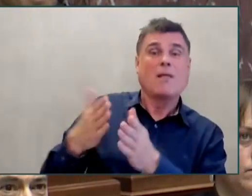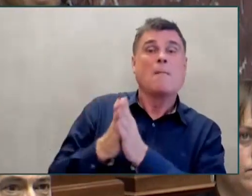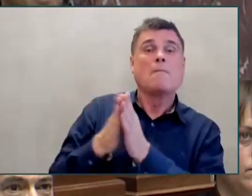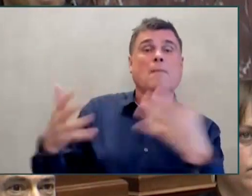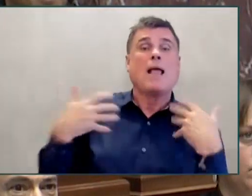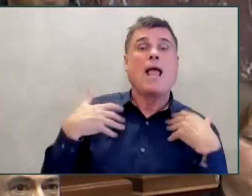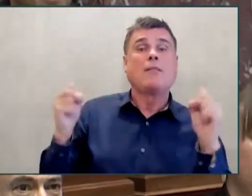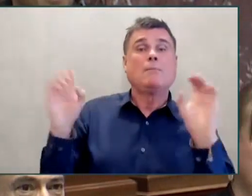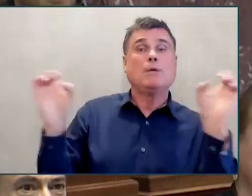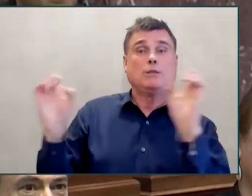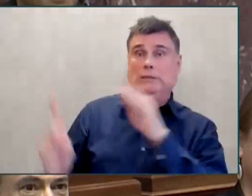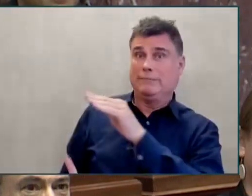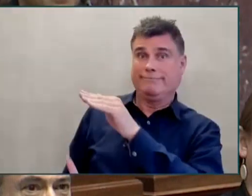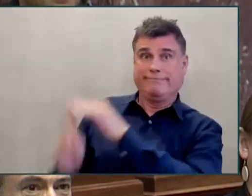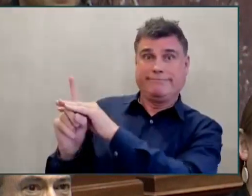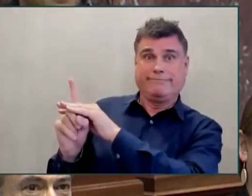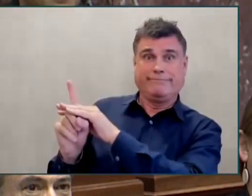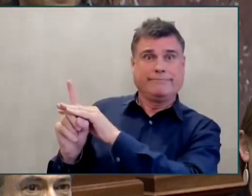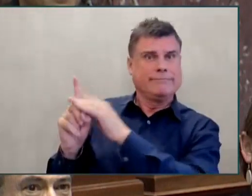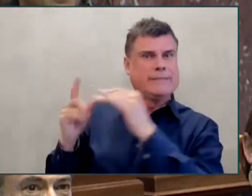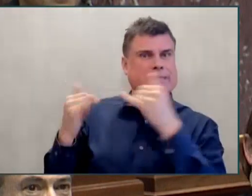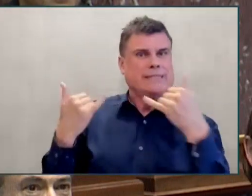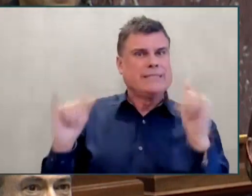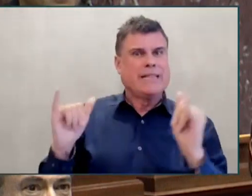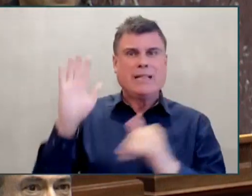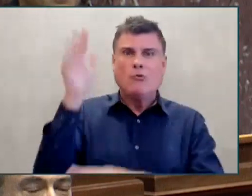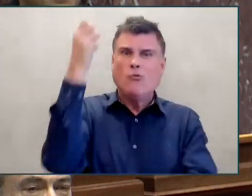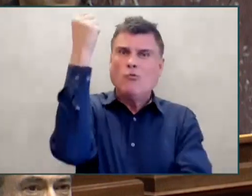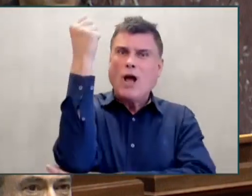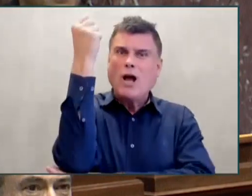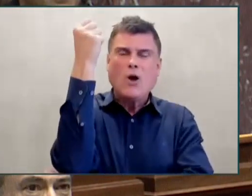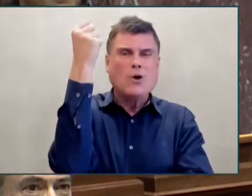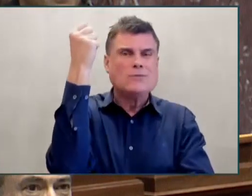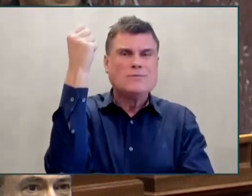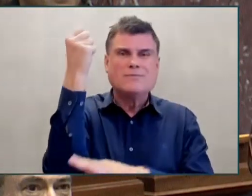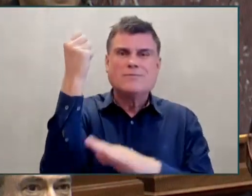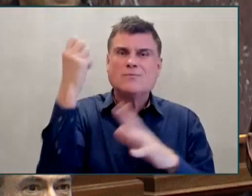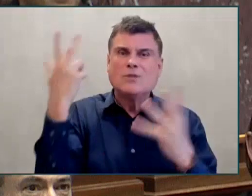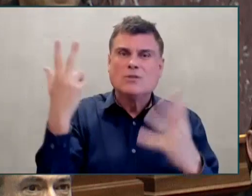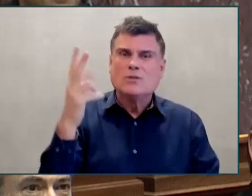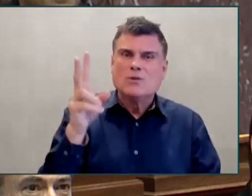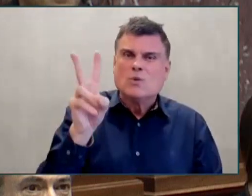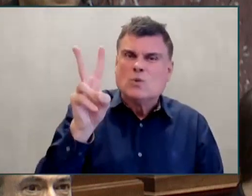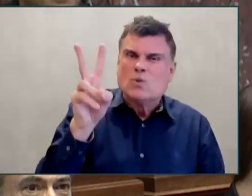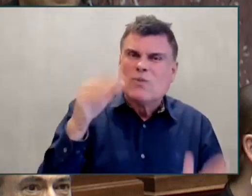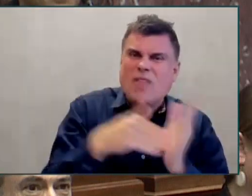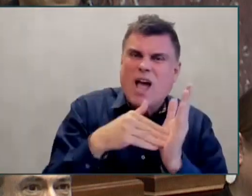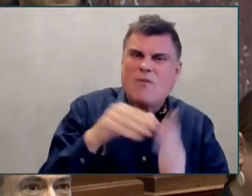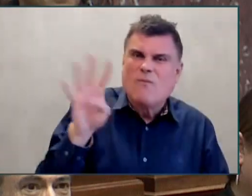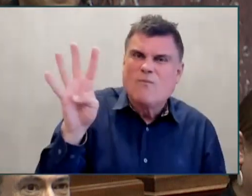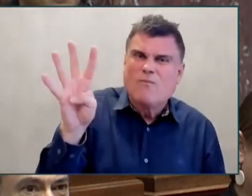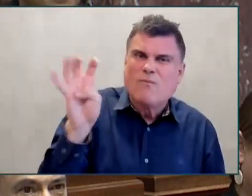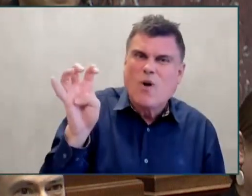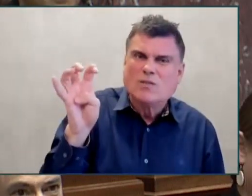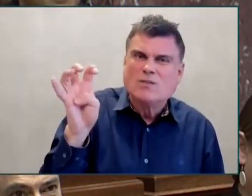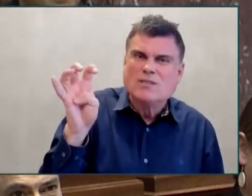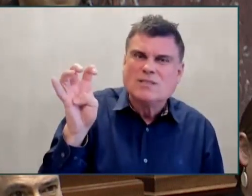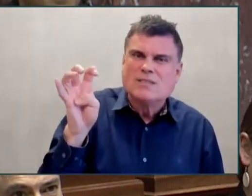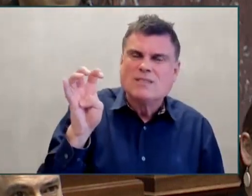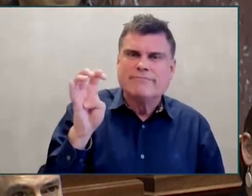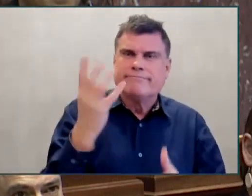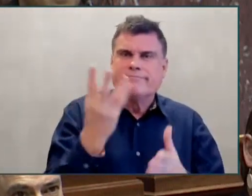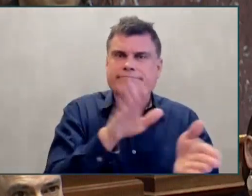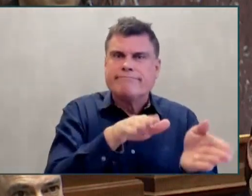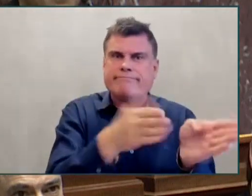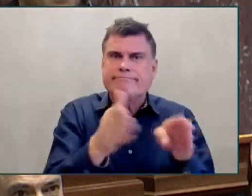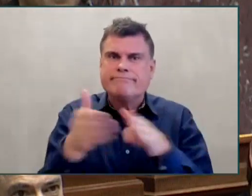,314 deaths in 2022, a record high, 197 deaths